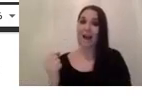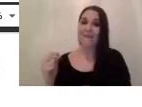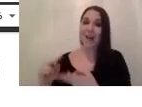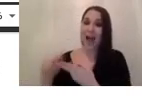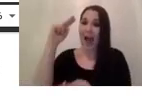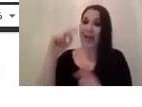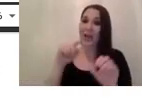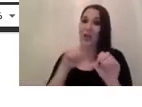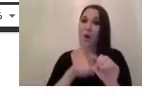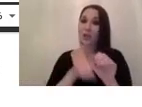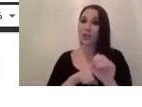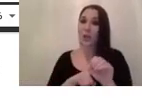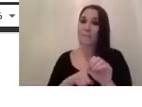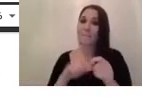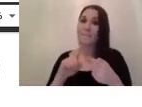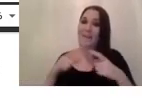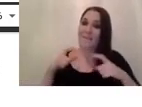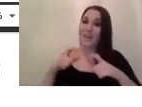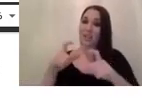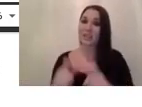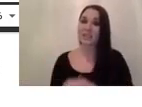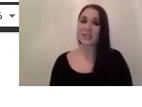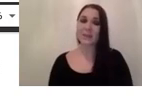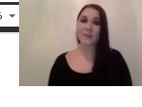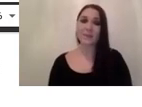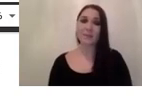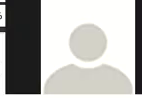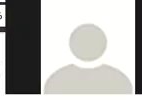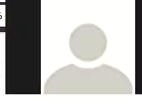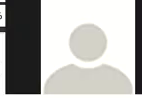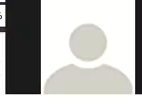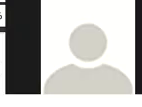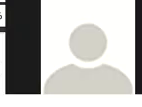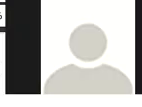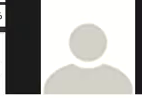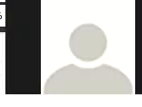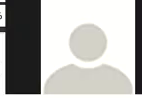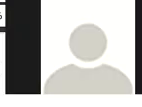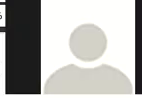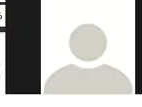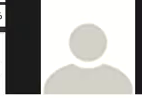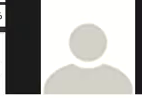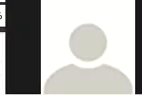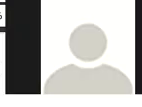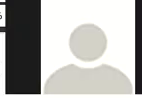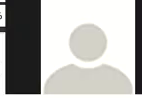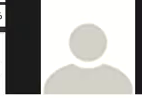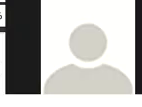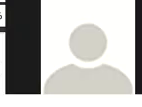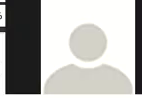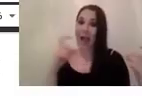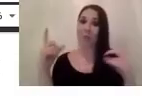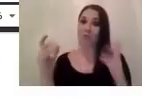mainly for applications that require um low light this is really important because a camera with a low